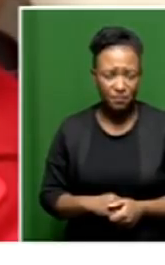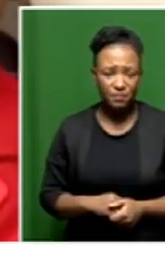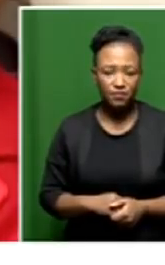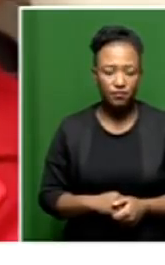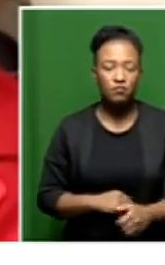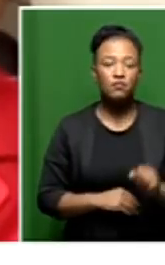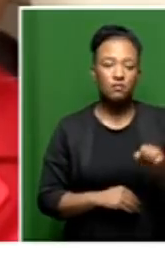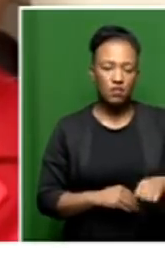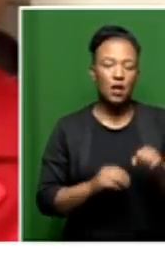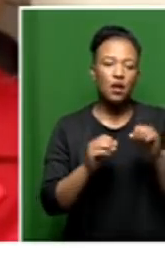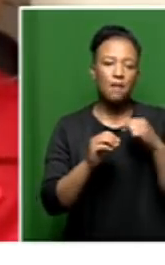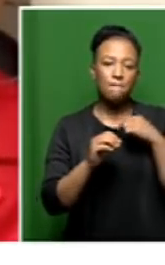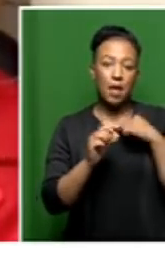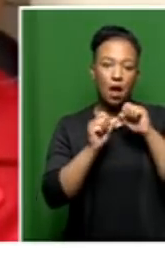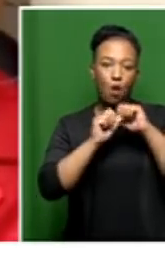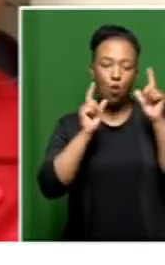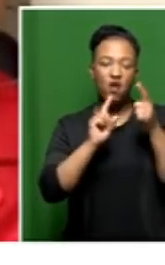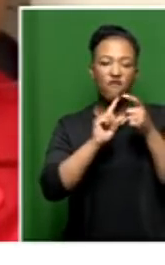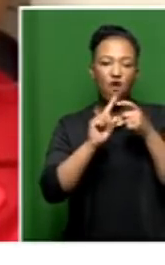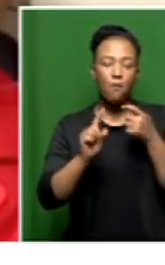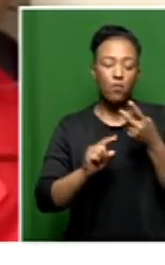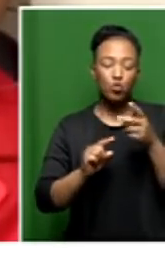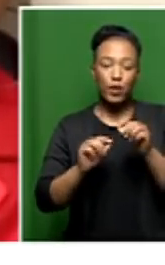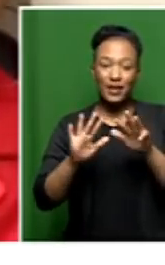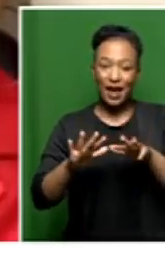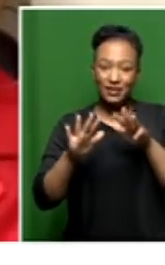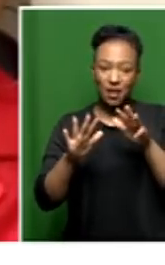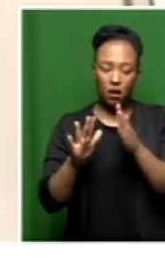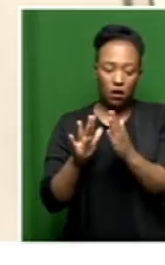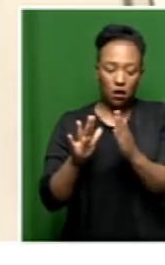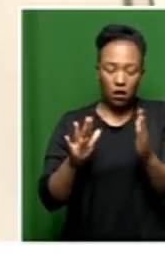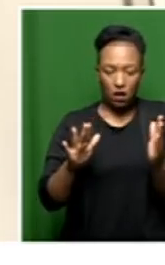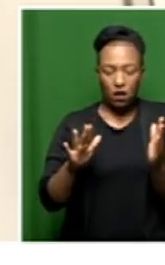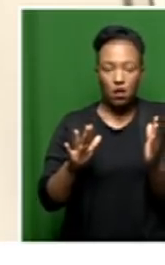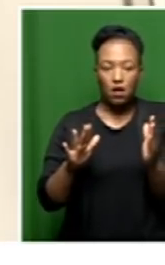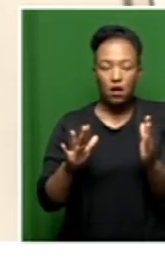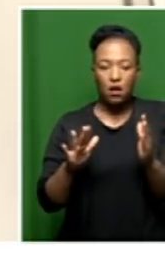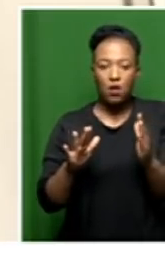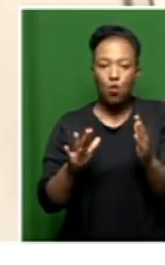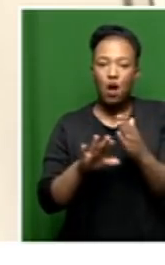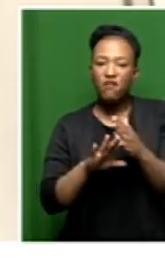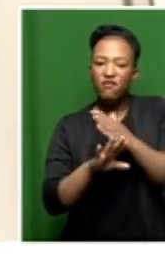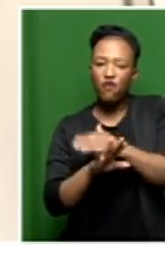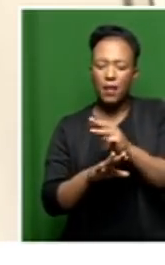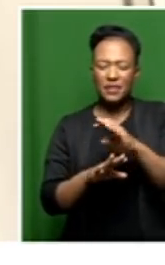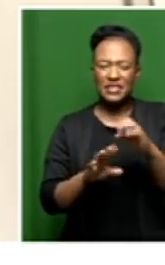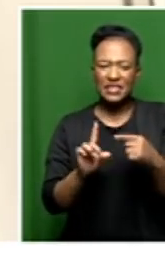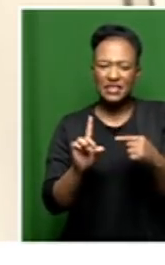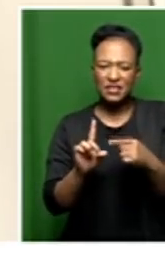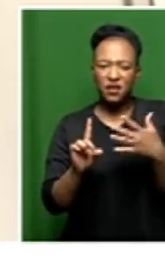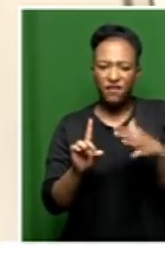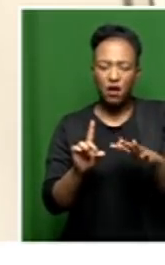I'm aware about what was done since 2019 when then the former MEC launched the